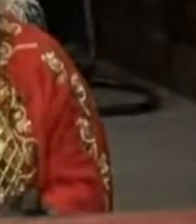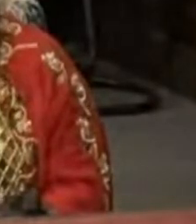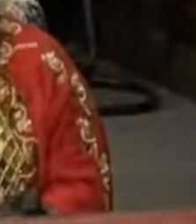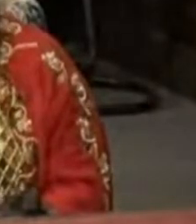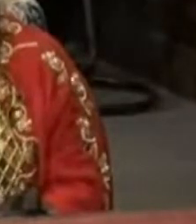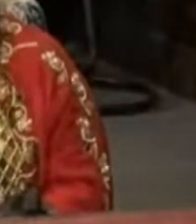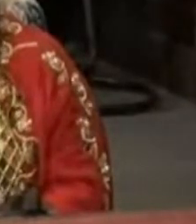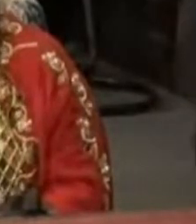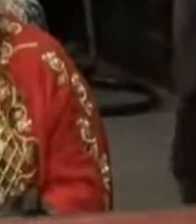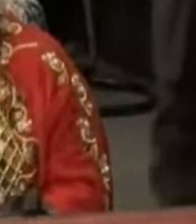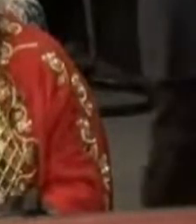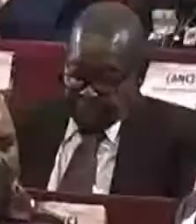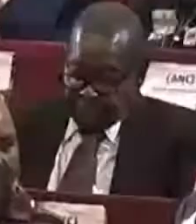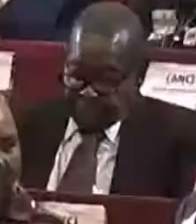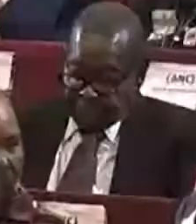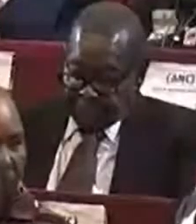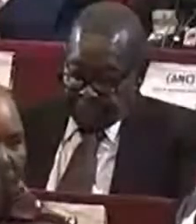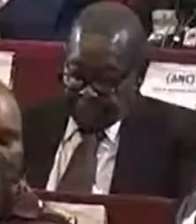Order.